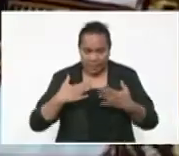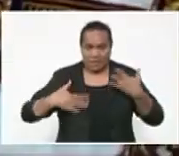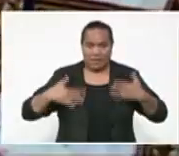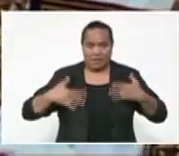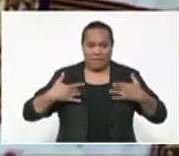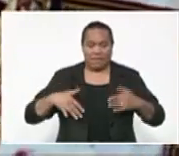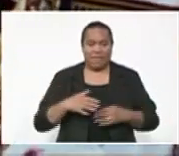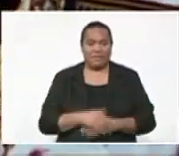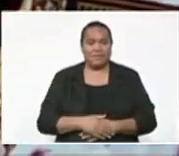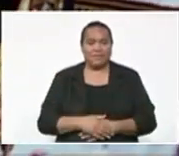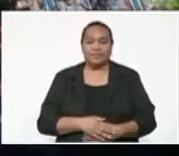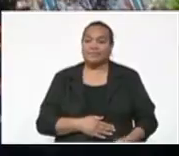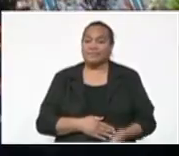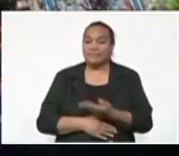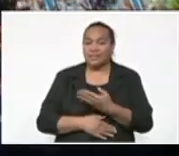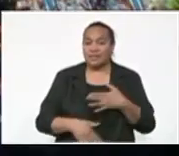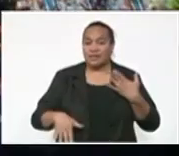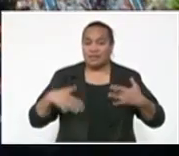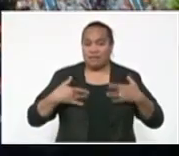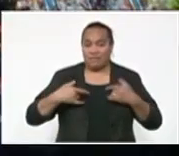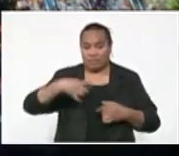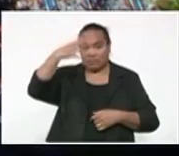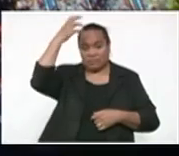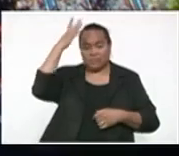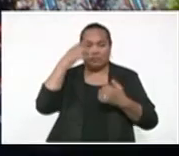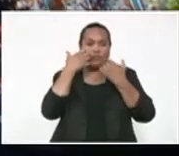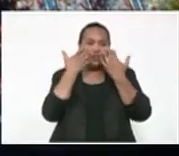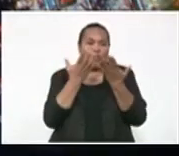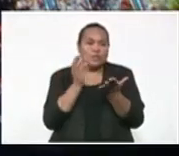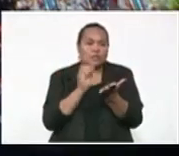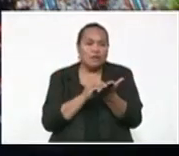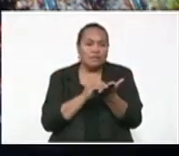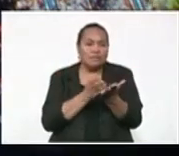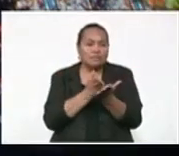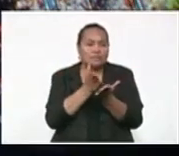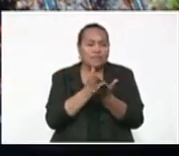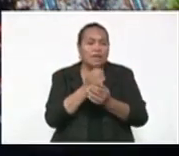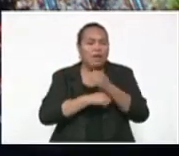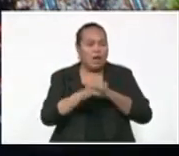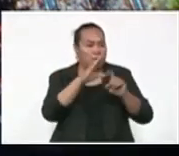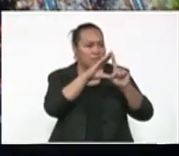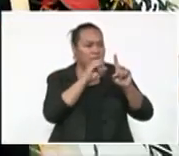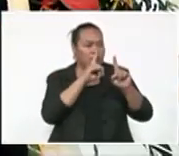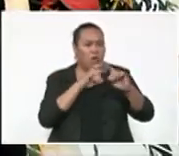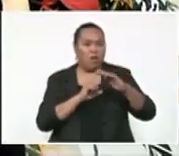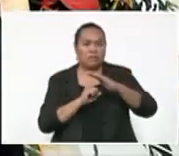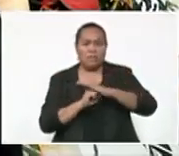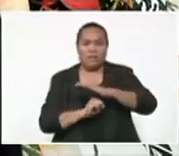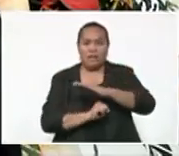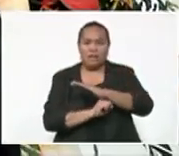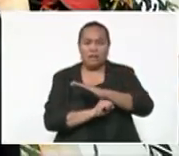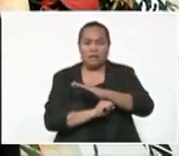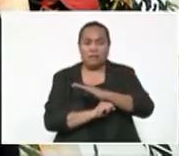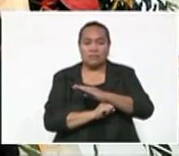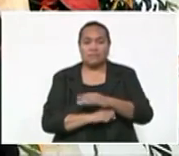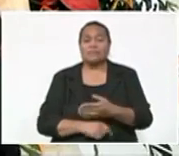He says throughout her life, the Queen personified service and became a symbol of stability. I have always believed